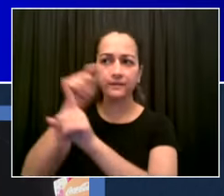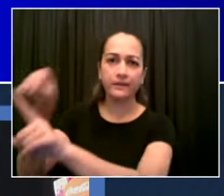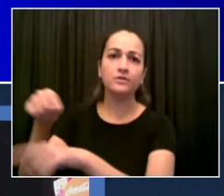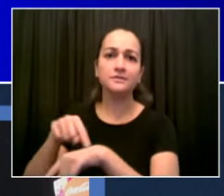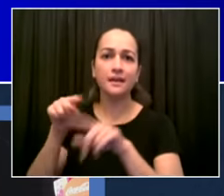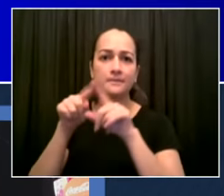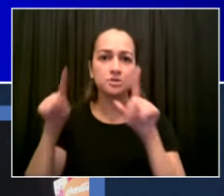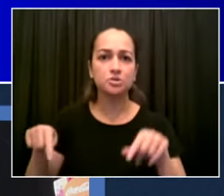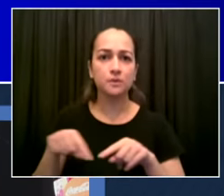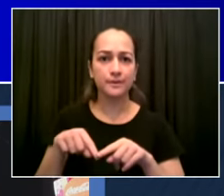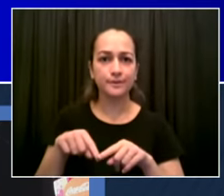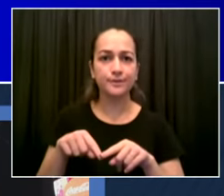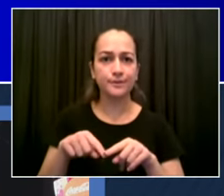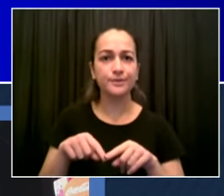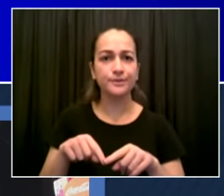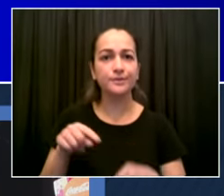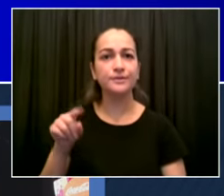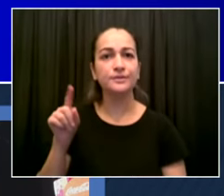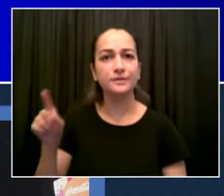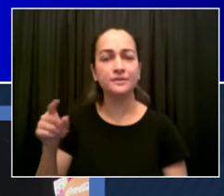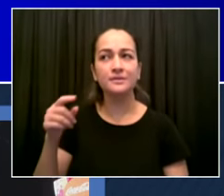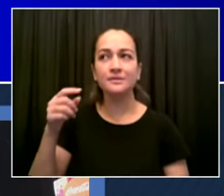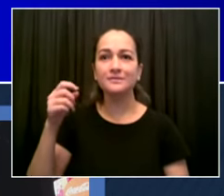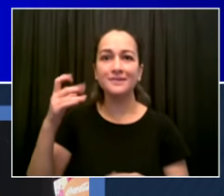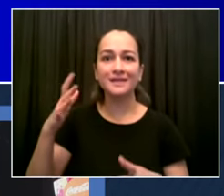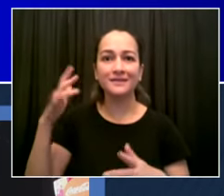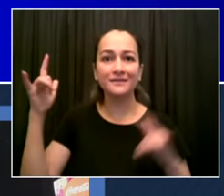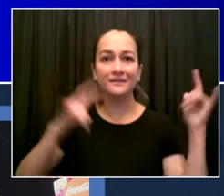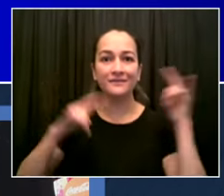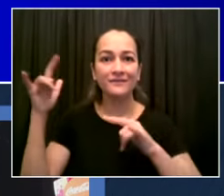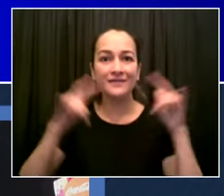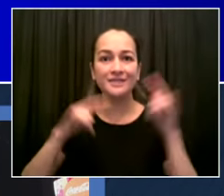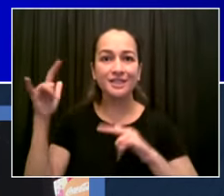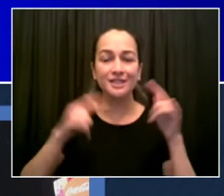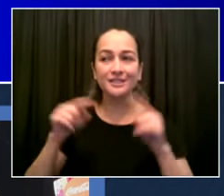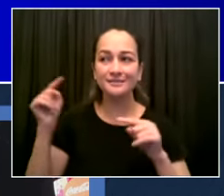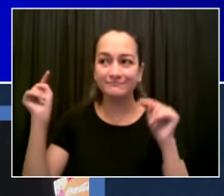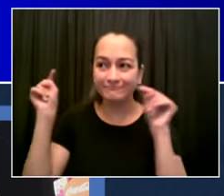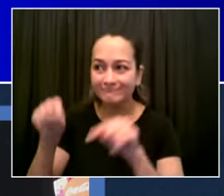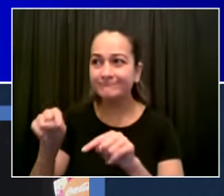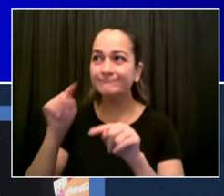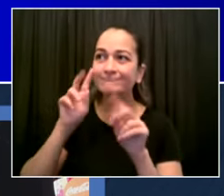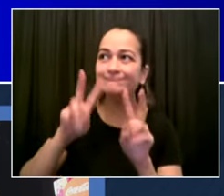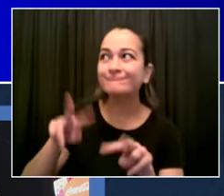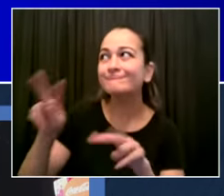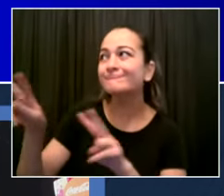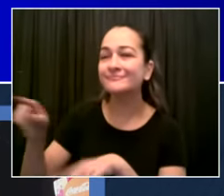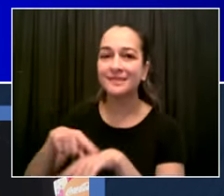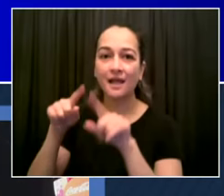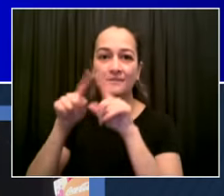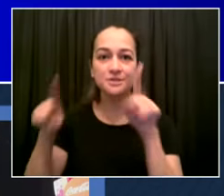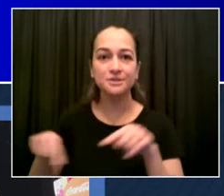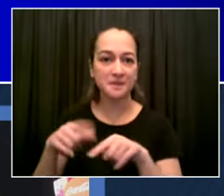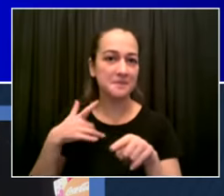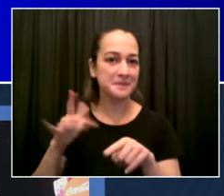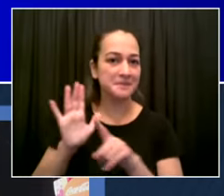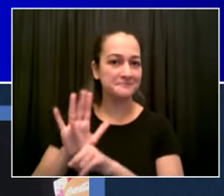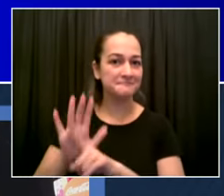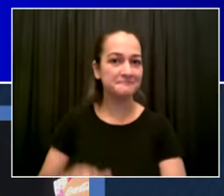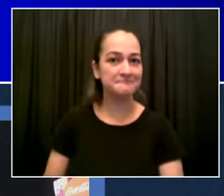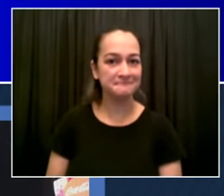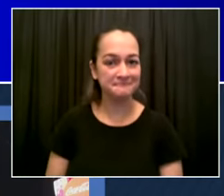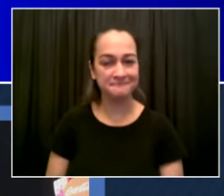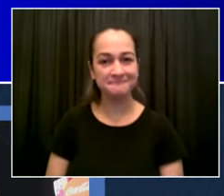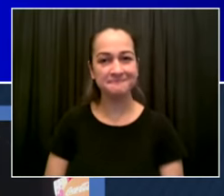fighting covet but here's something great that will add to our recovery right in the middle of time square starting tomorrow the